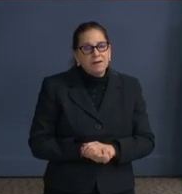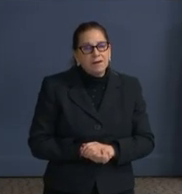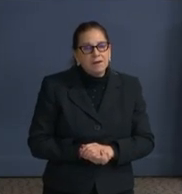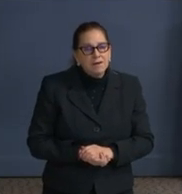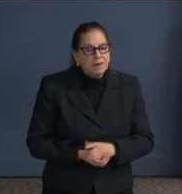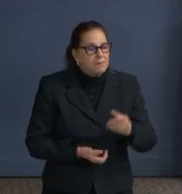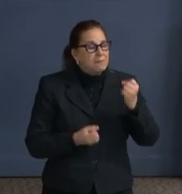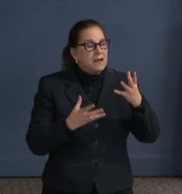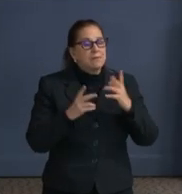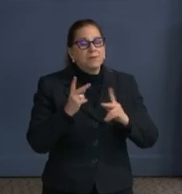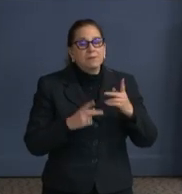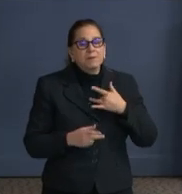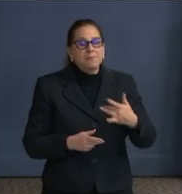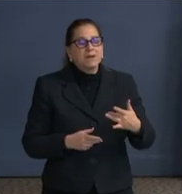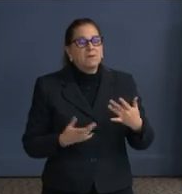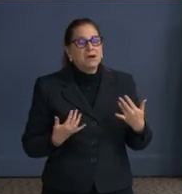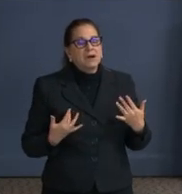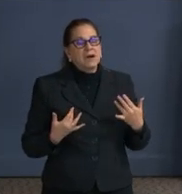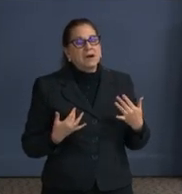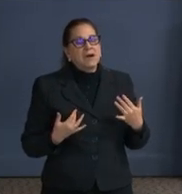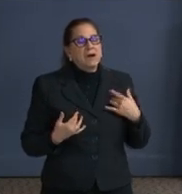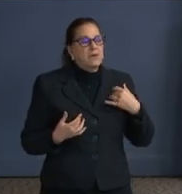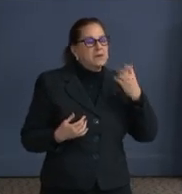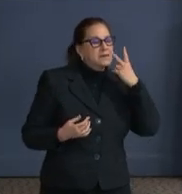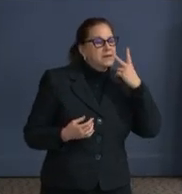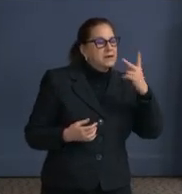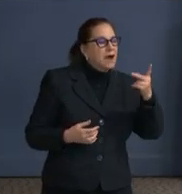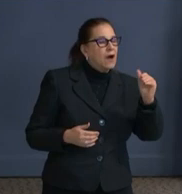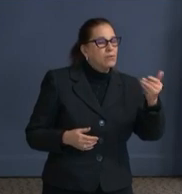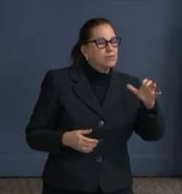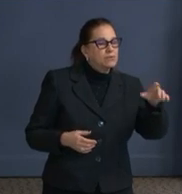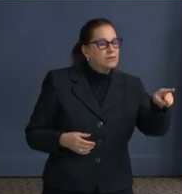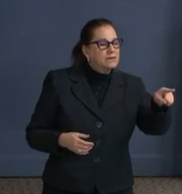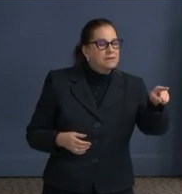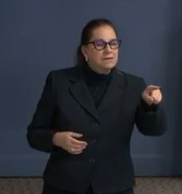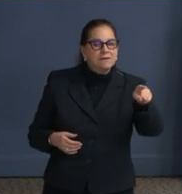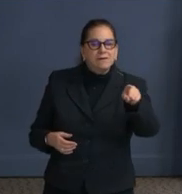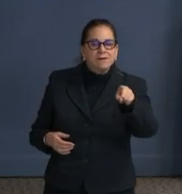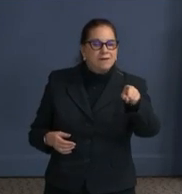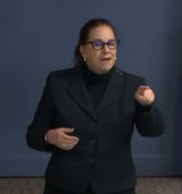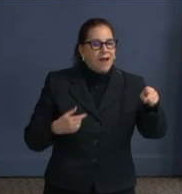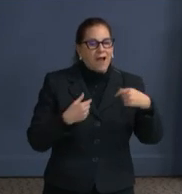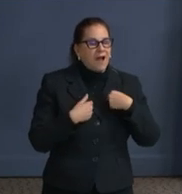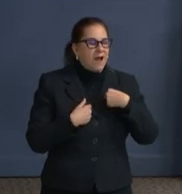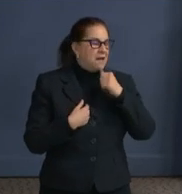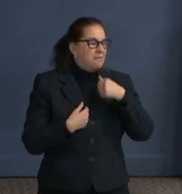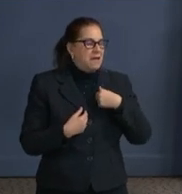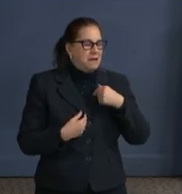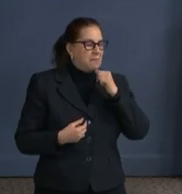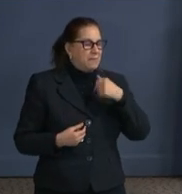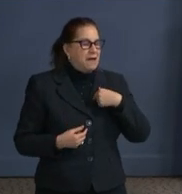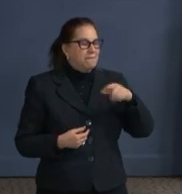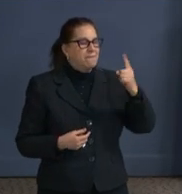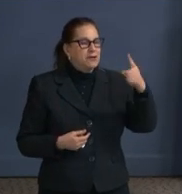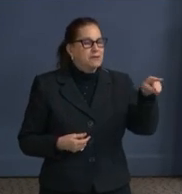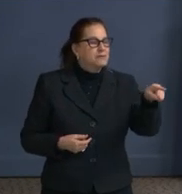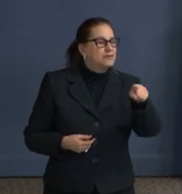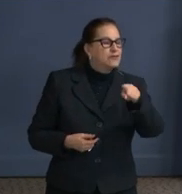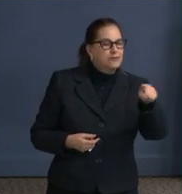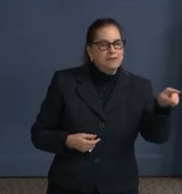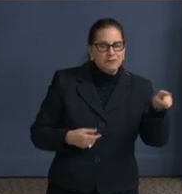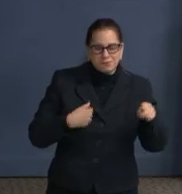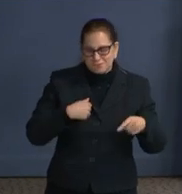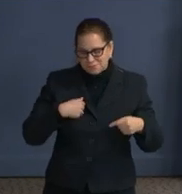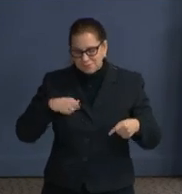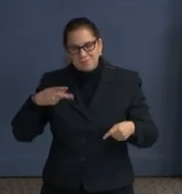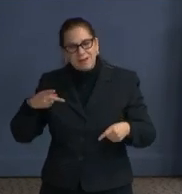their colleagues before they got vaccinated. So that same phenomenon can happen in any sector. Okay, so those are the things that we have to be mindful about.